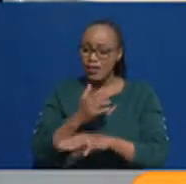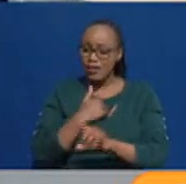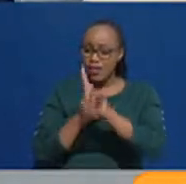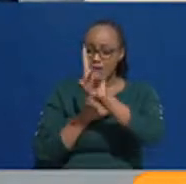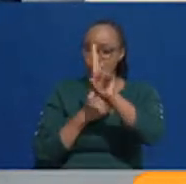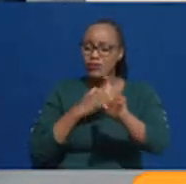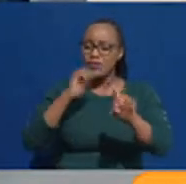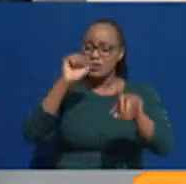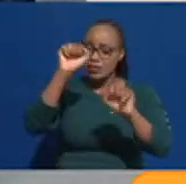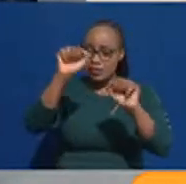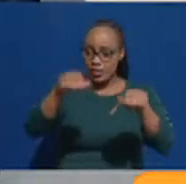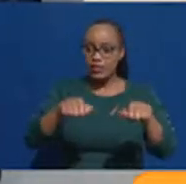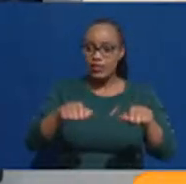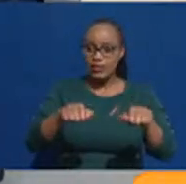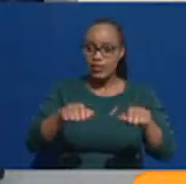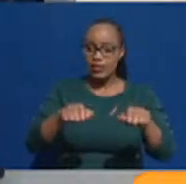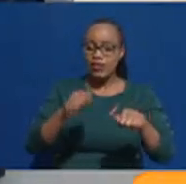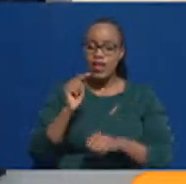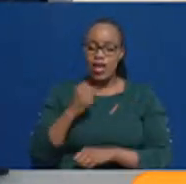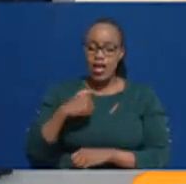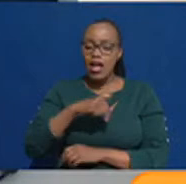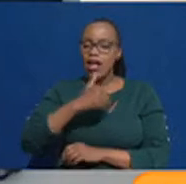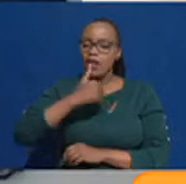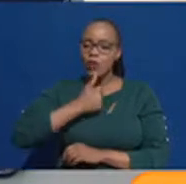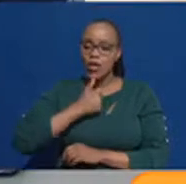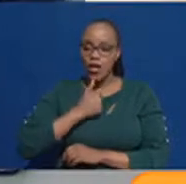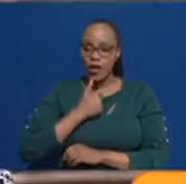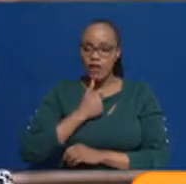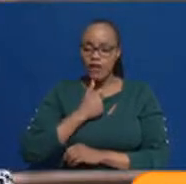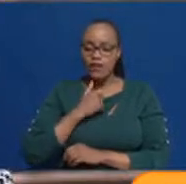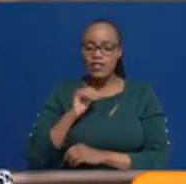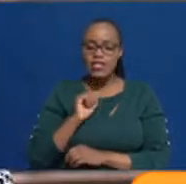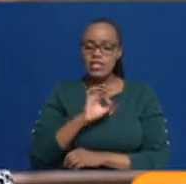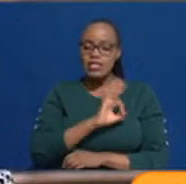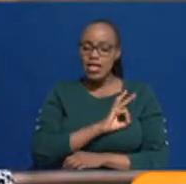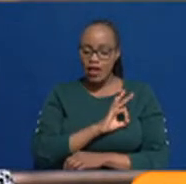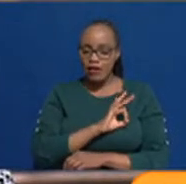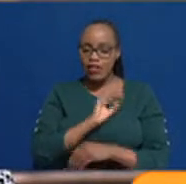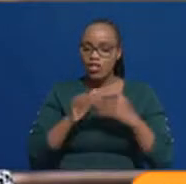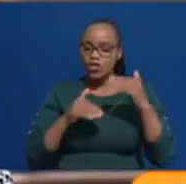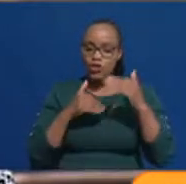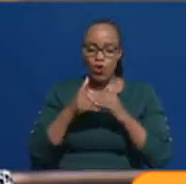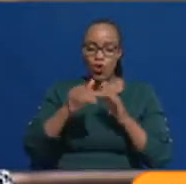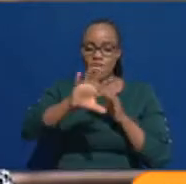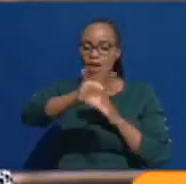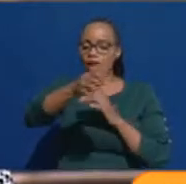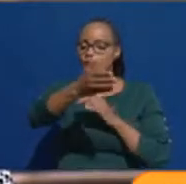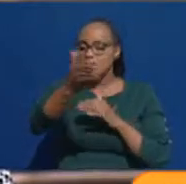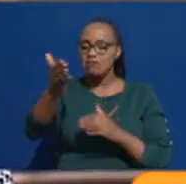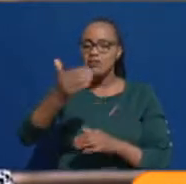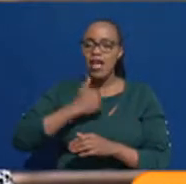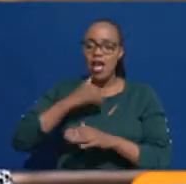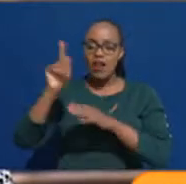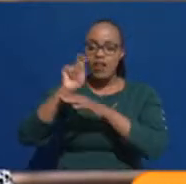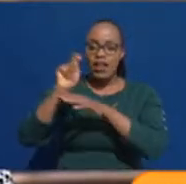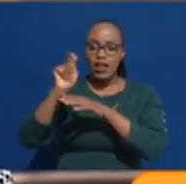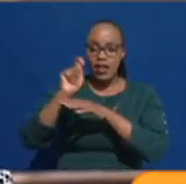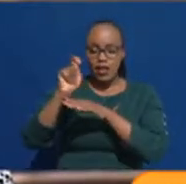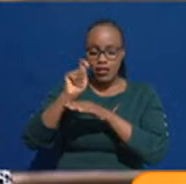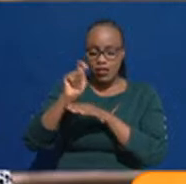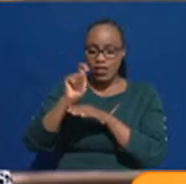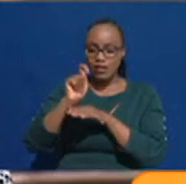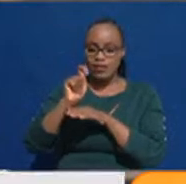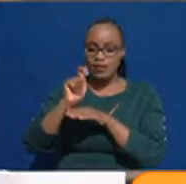Yes. We had our officers in all the counties. We have trained the